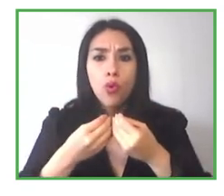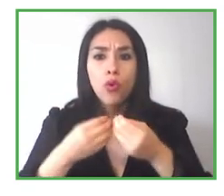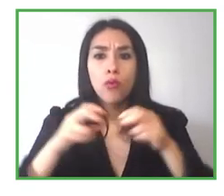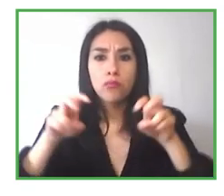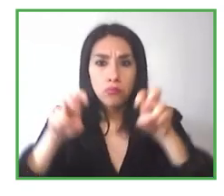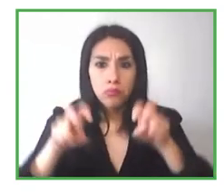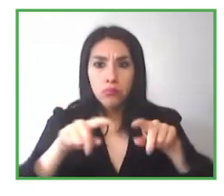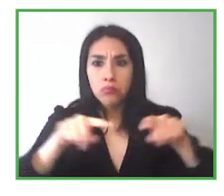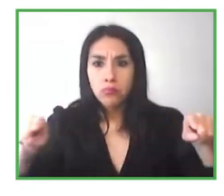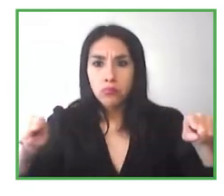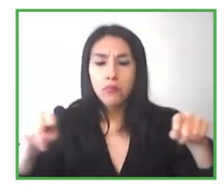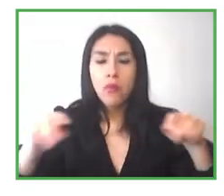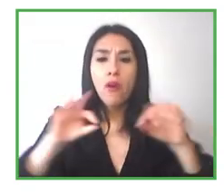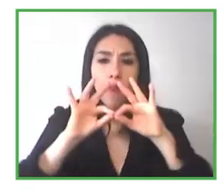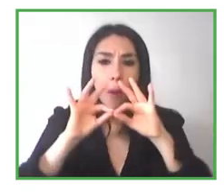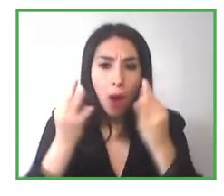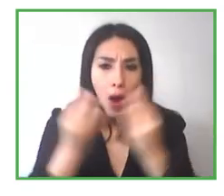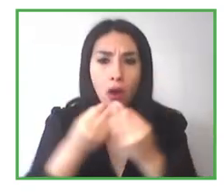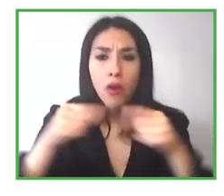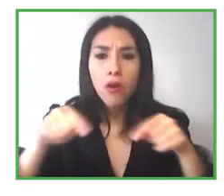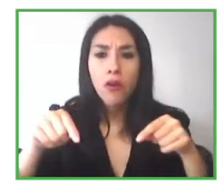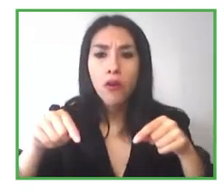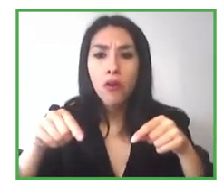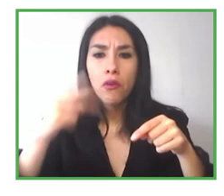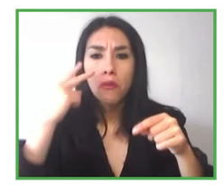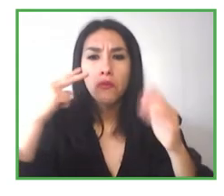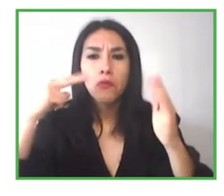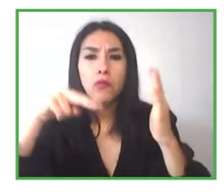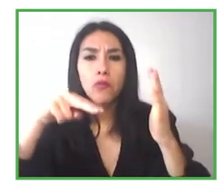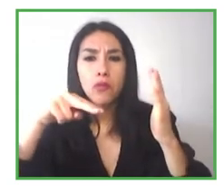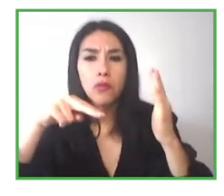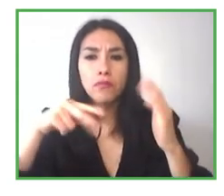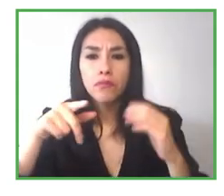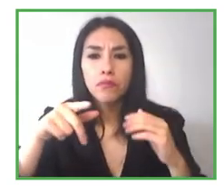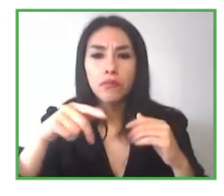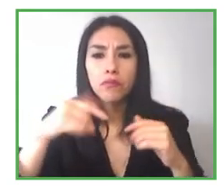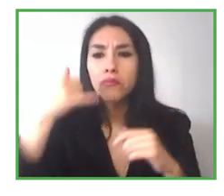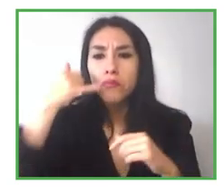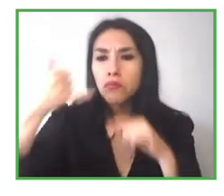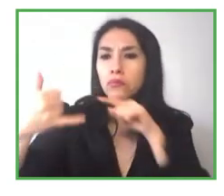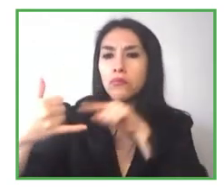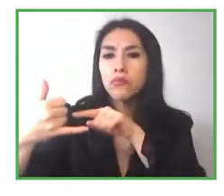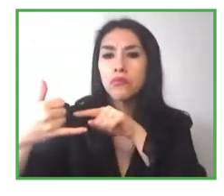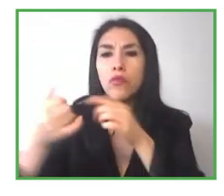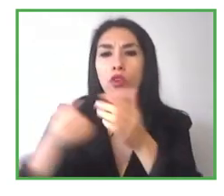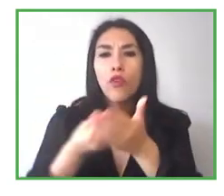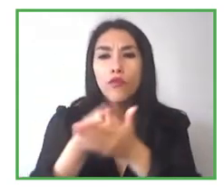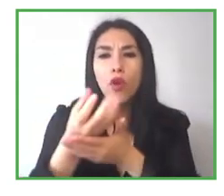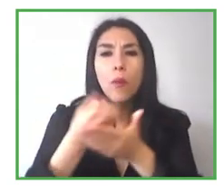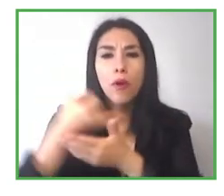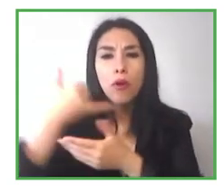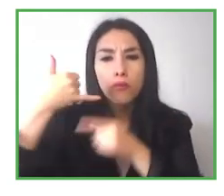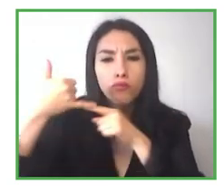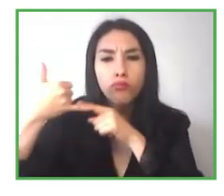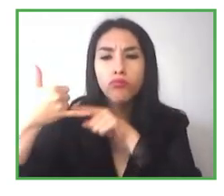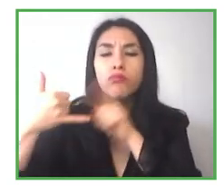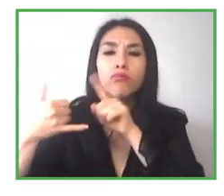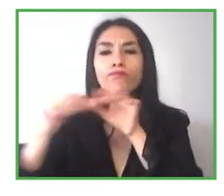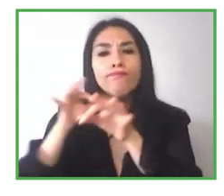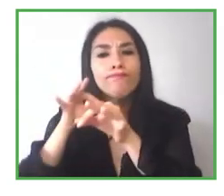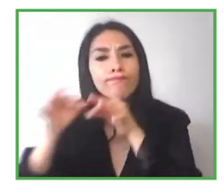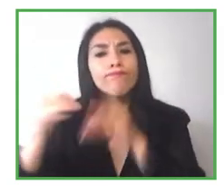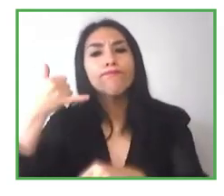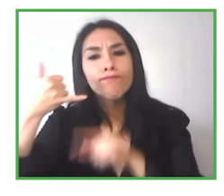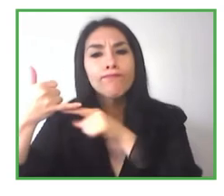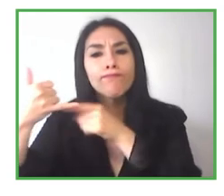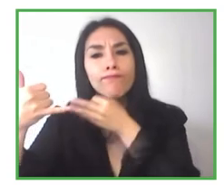going through the photos in his phone, and he was able to get descriptions. And while AI does not describe photos